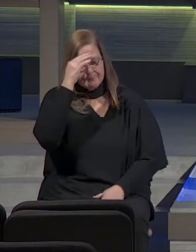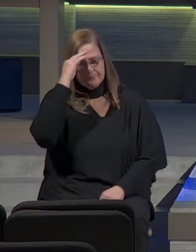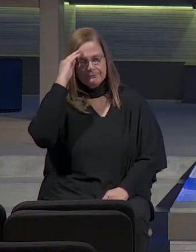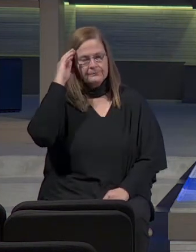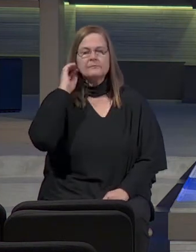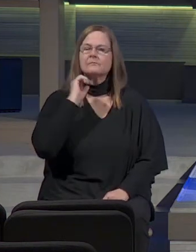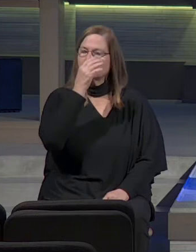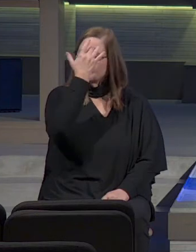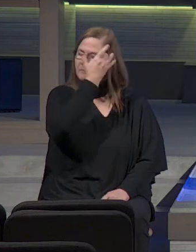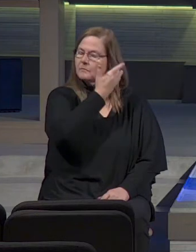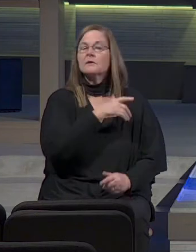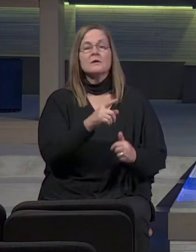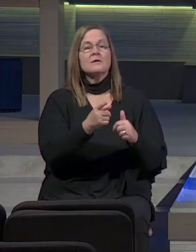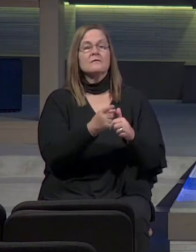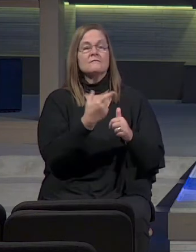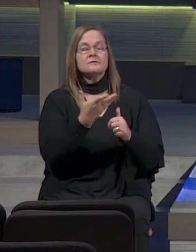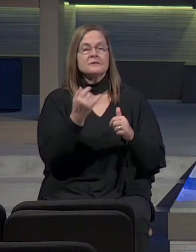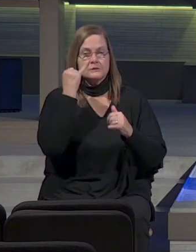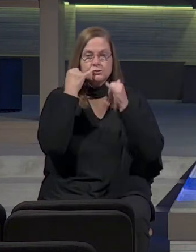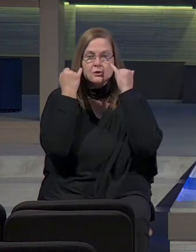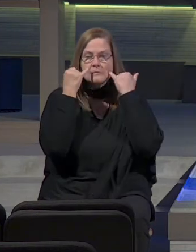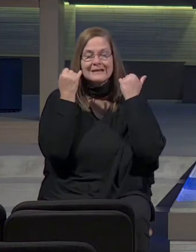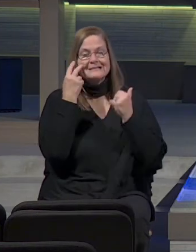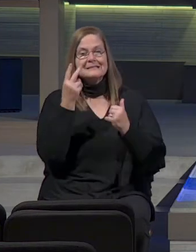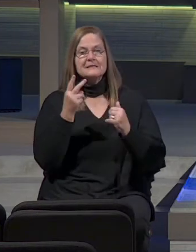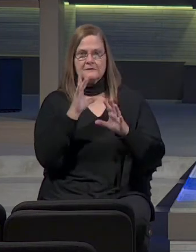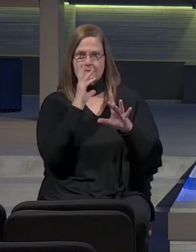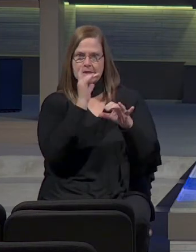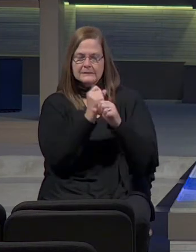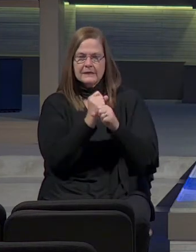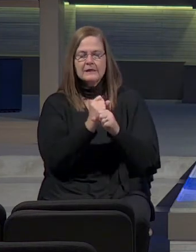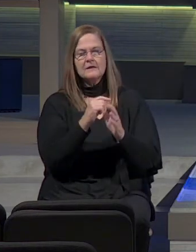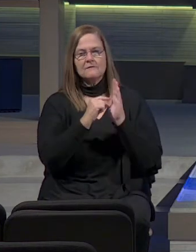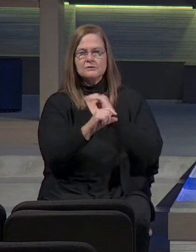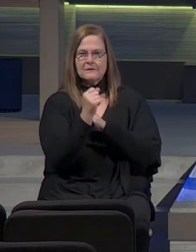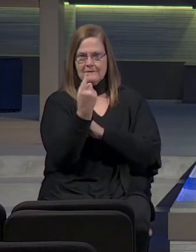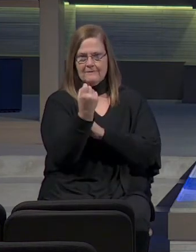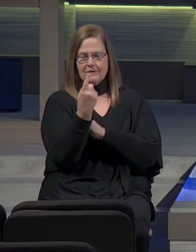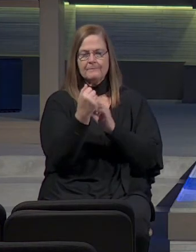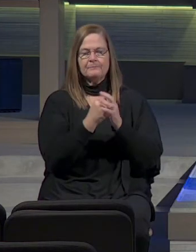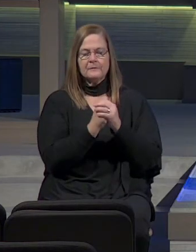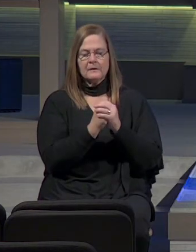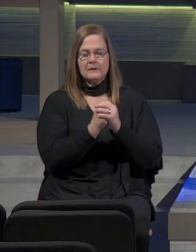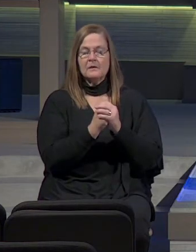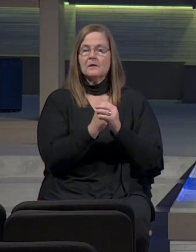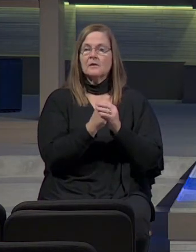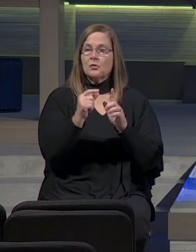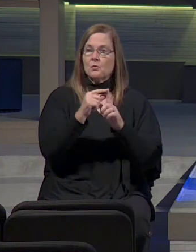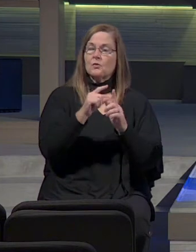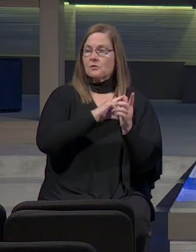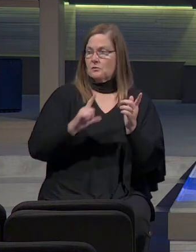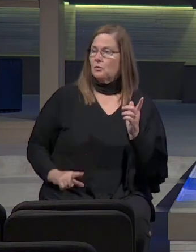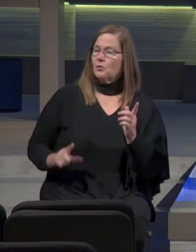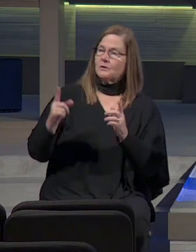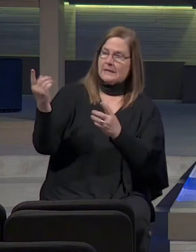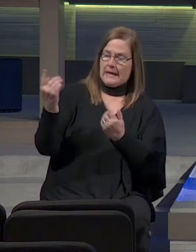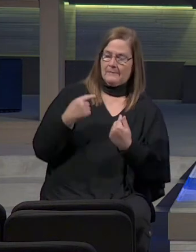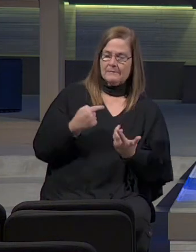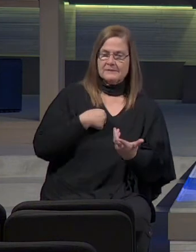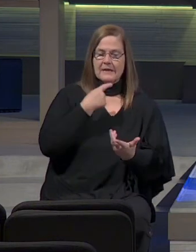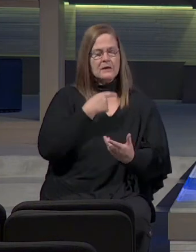The first little thing Jeremiah sees is fascinating. Verse 11. The word of the Lord came to me saying, What do you see, Jeremiah?